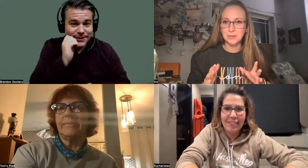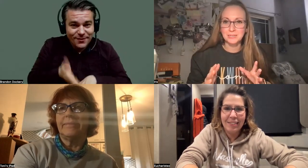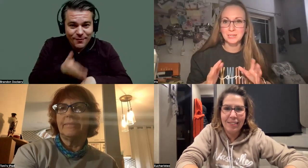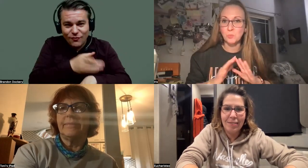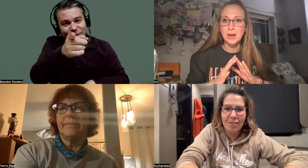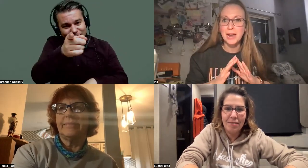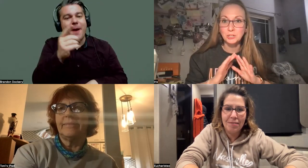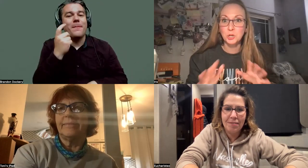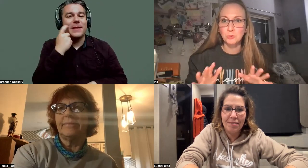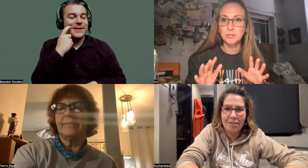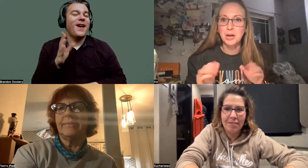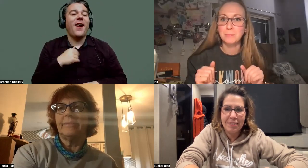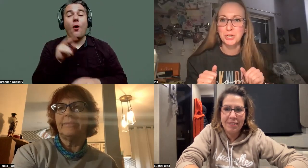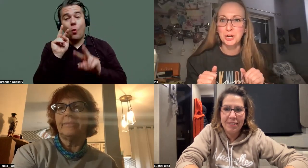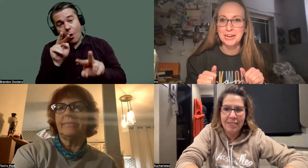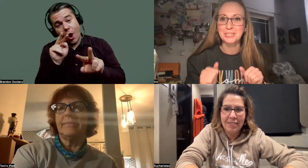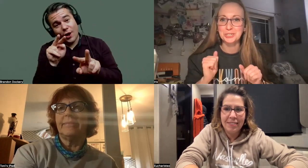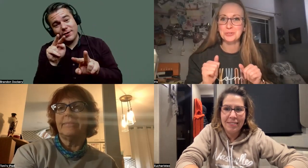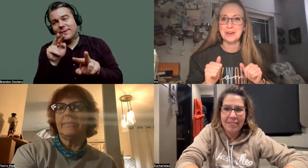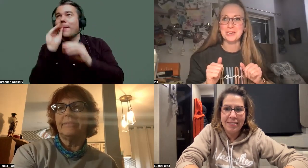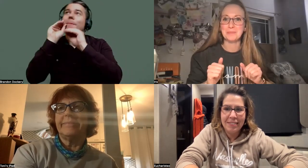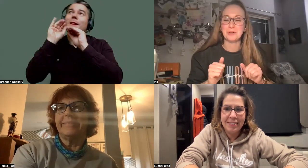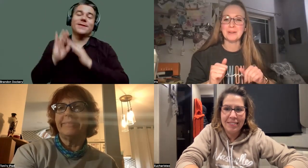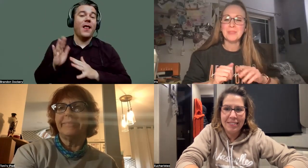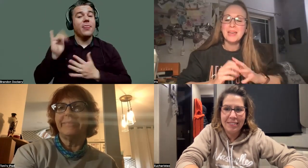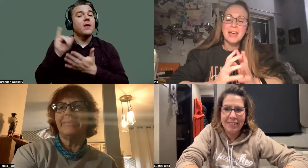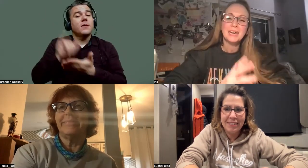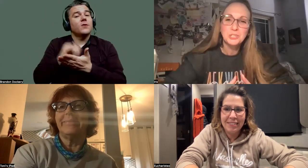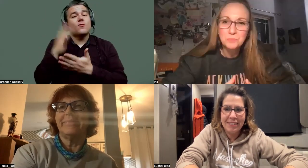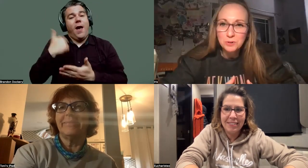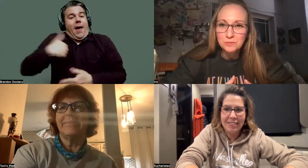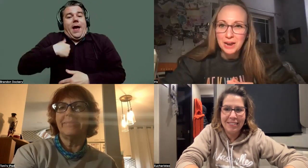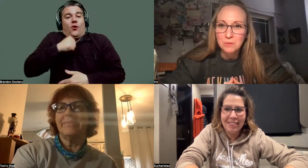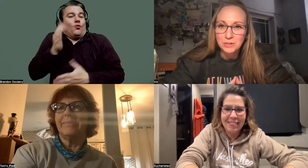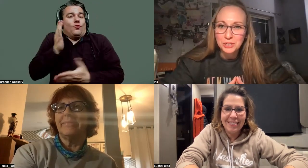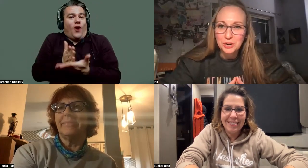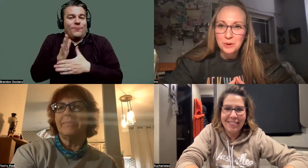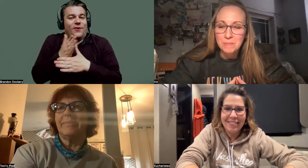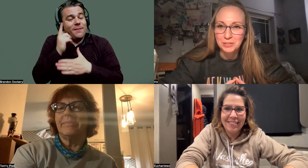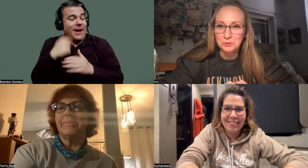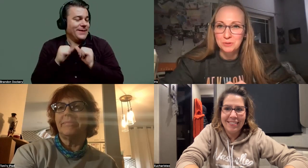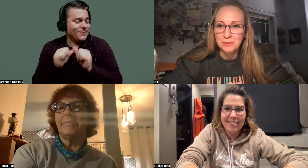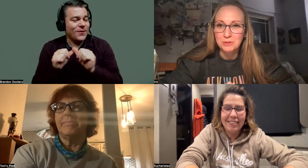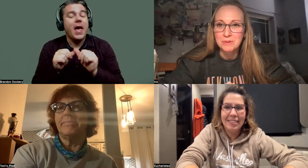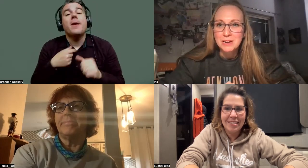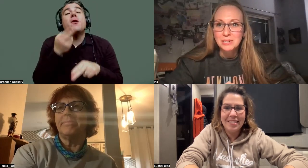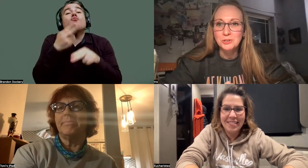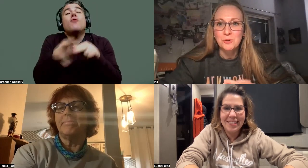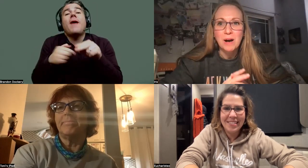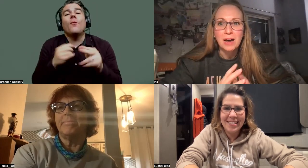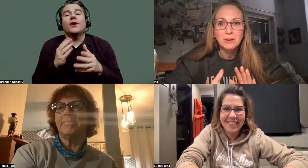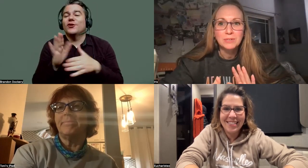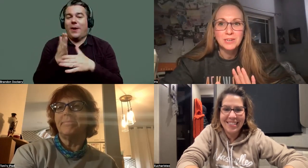is such a blessing. It's why I don't stop sharing. It's just why I keep going. And just briefly, I want to share my story with you.